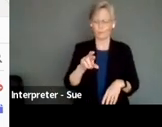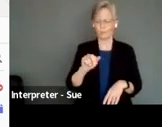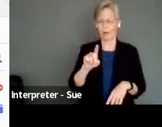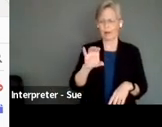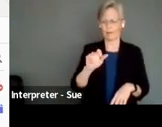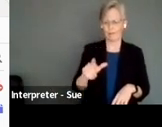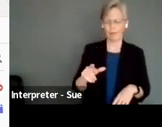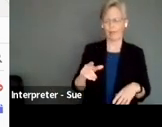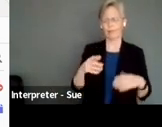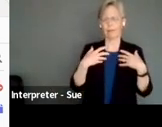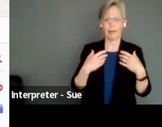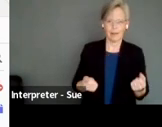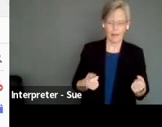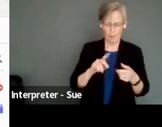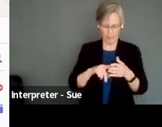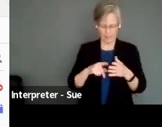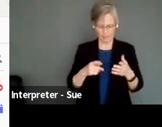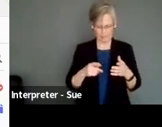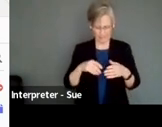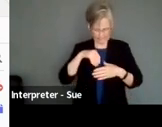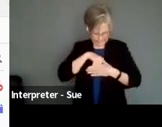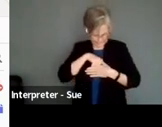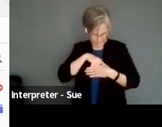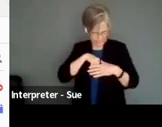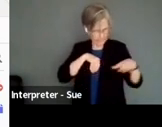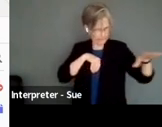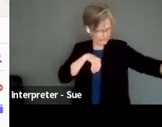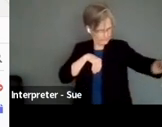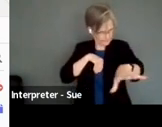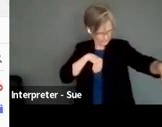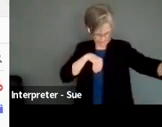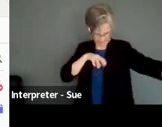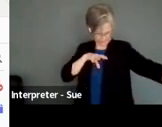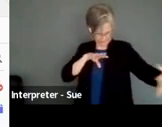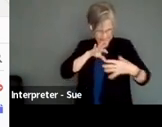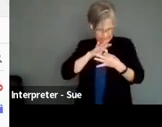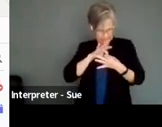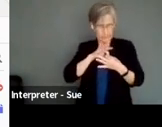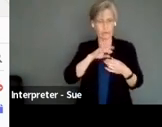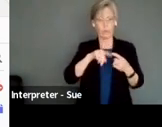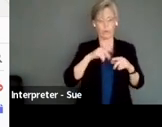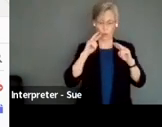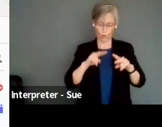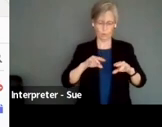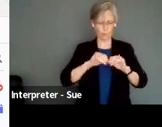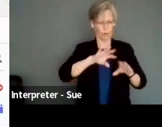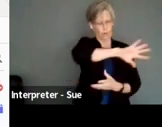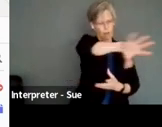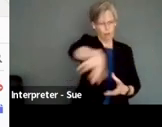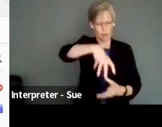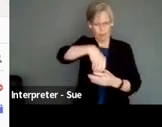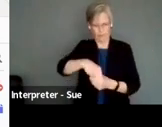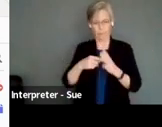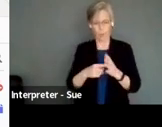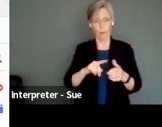individualistic and the external is that, you know, that we, when we're moving into collective models, it's not that we're negating